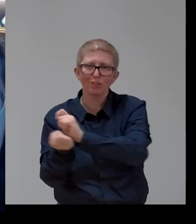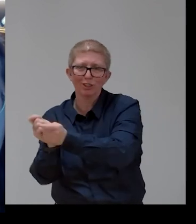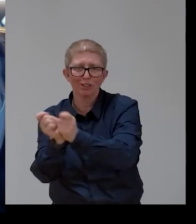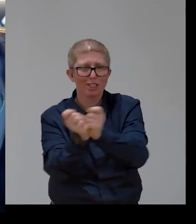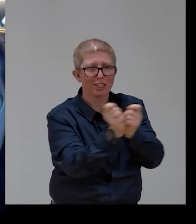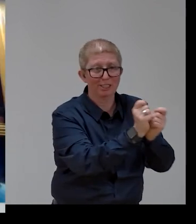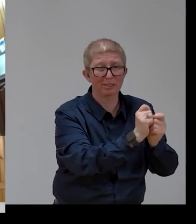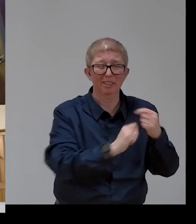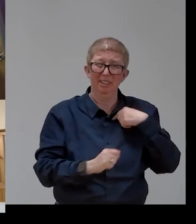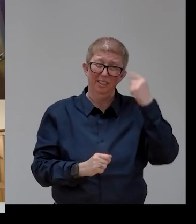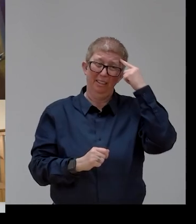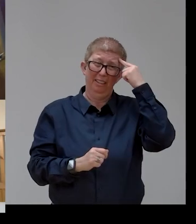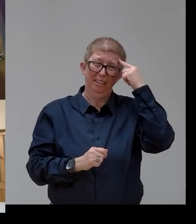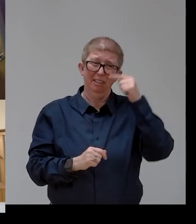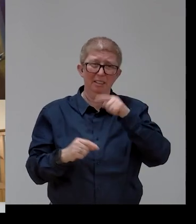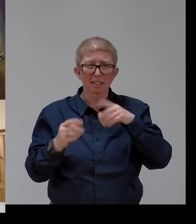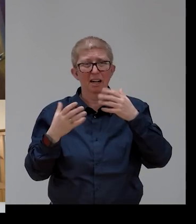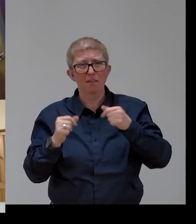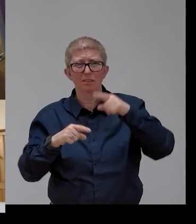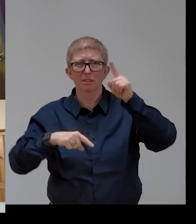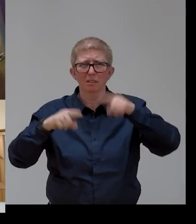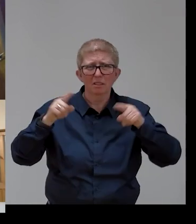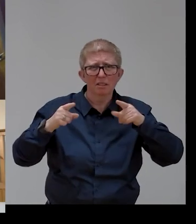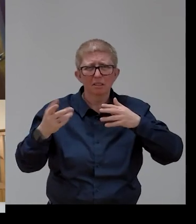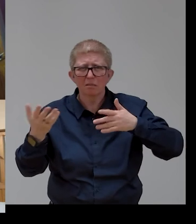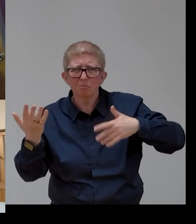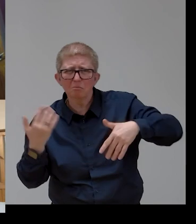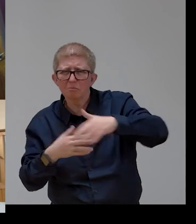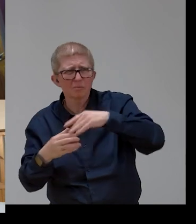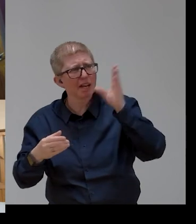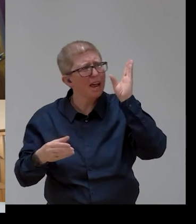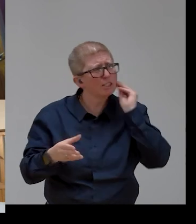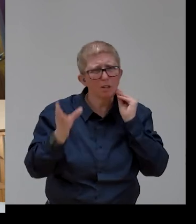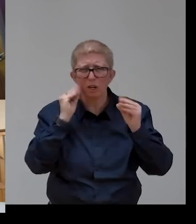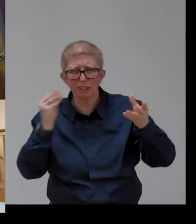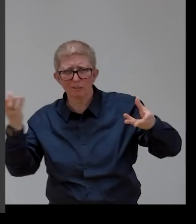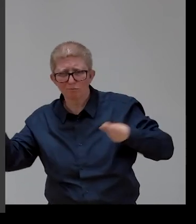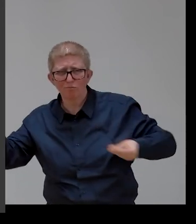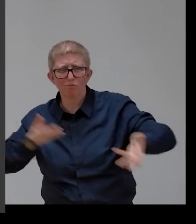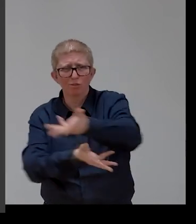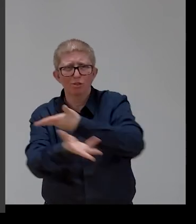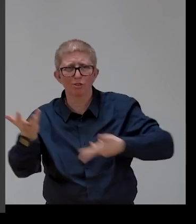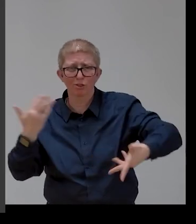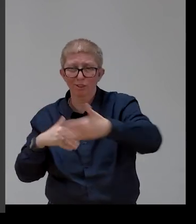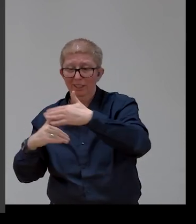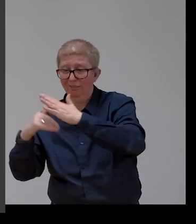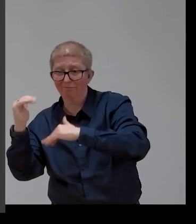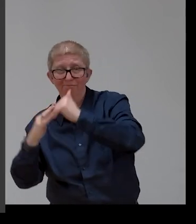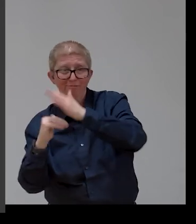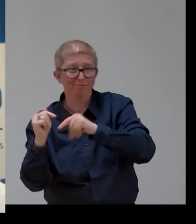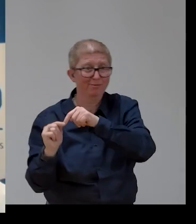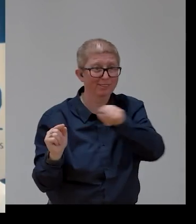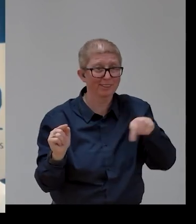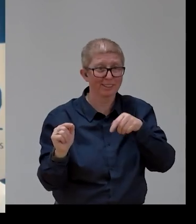mix together the political motive to really rebuild in a different way with maximizing those tools,